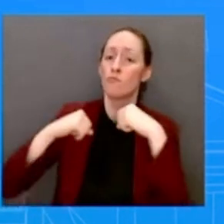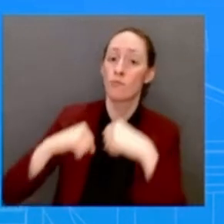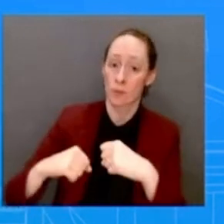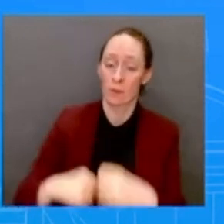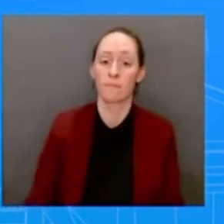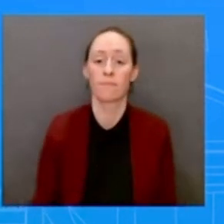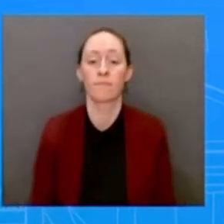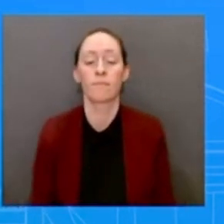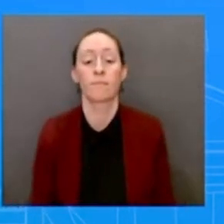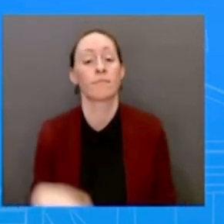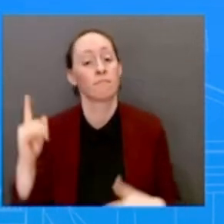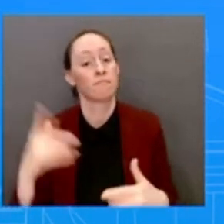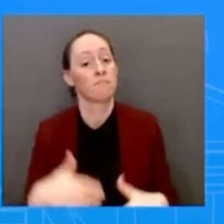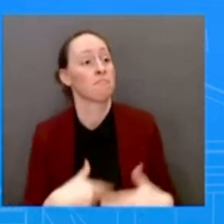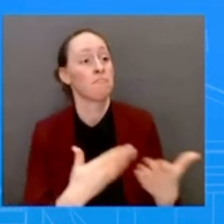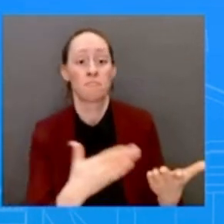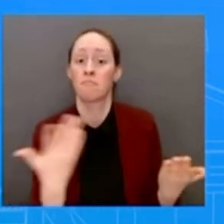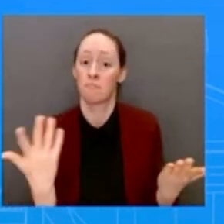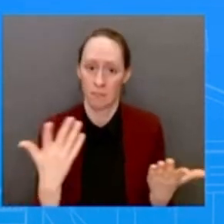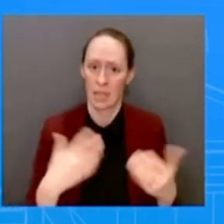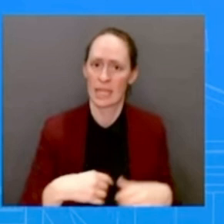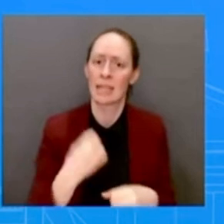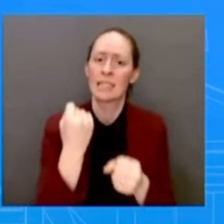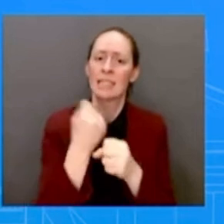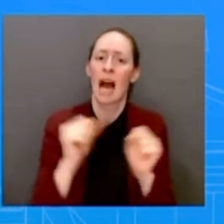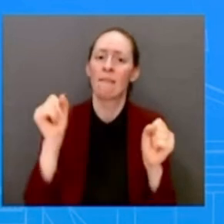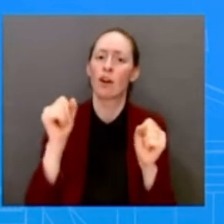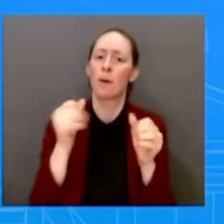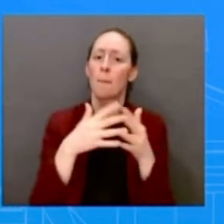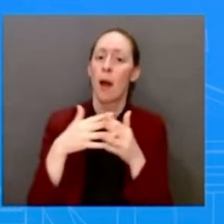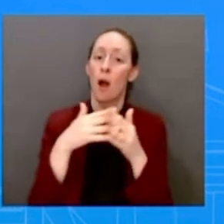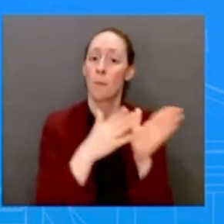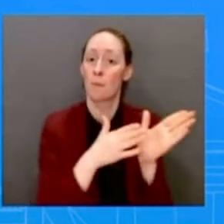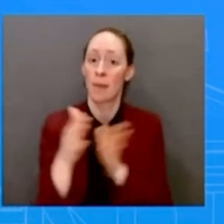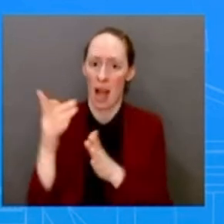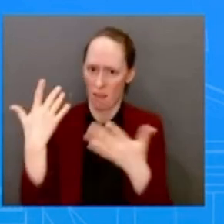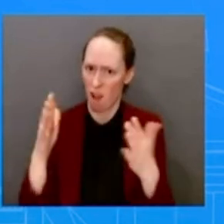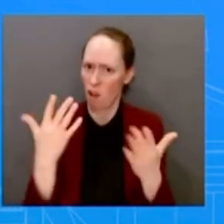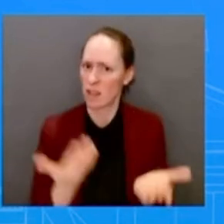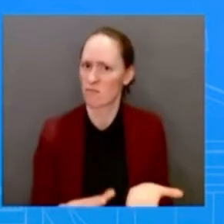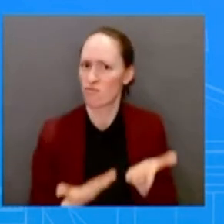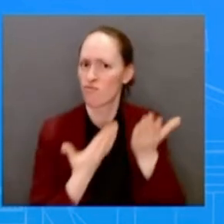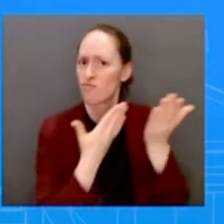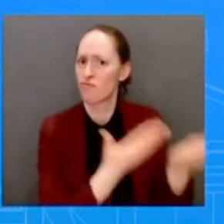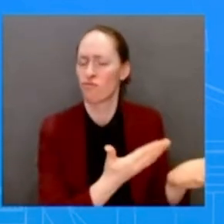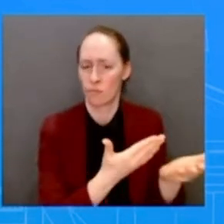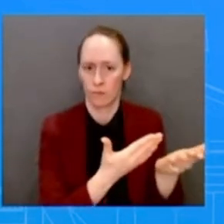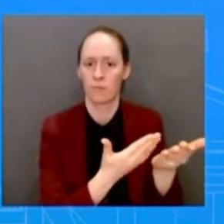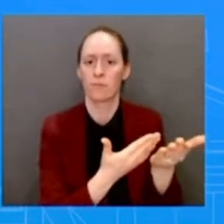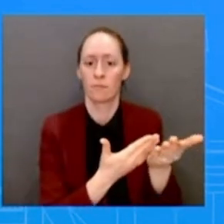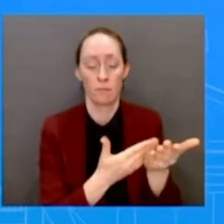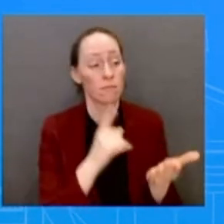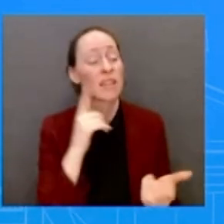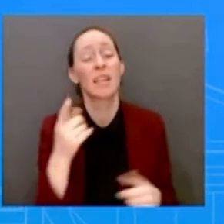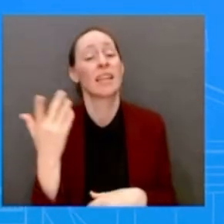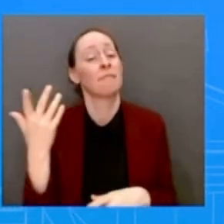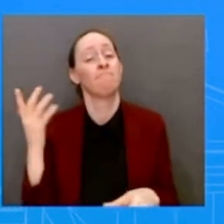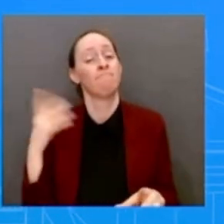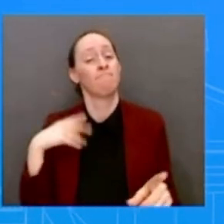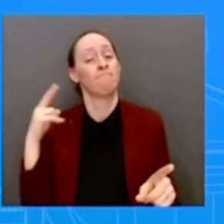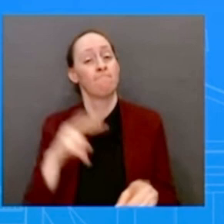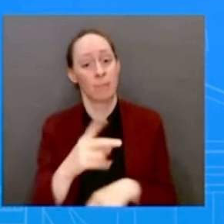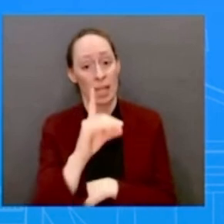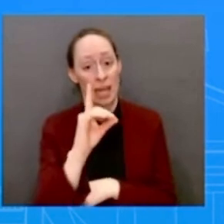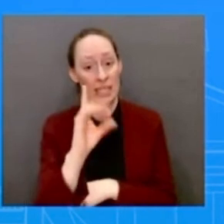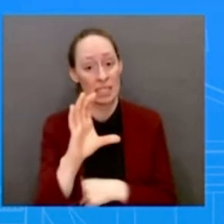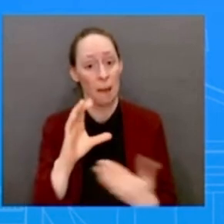that, that we believe does exactly that. So, the way that we see this bill, it doesn't actually reform policing practices, that's not